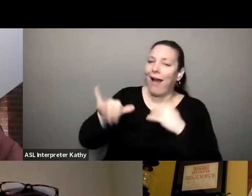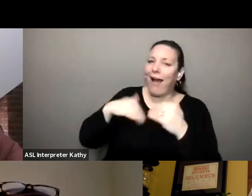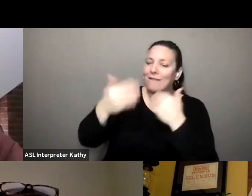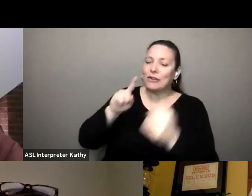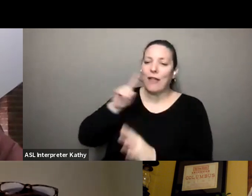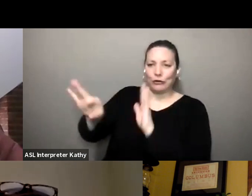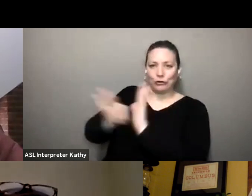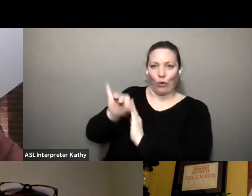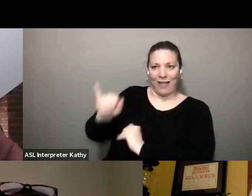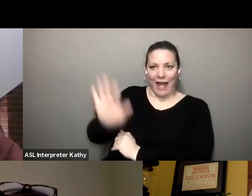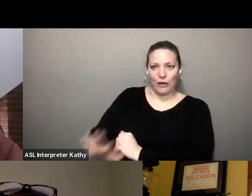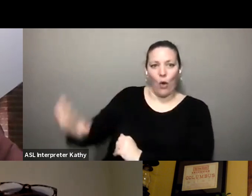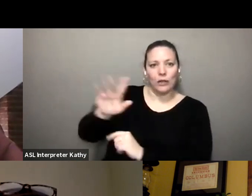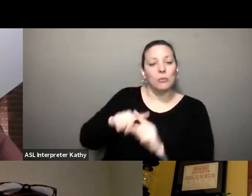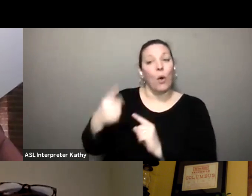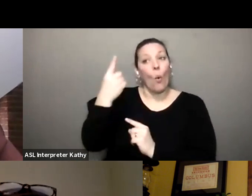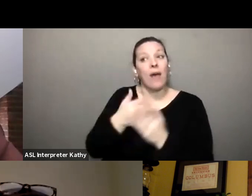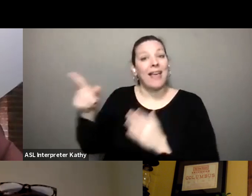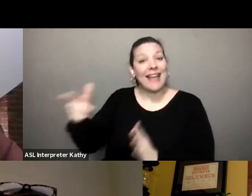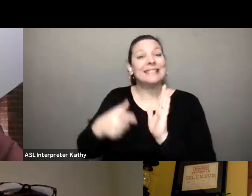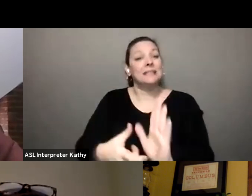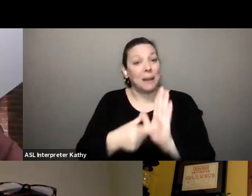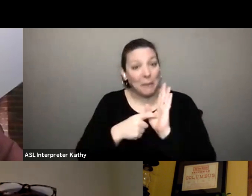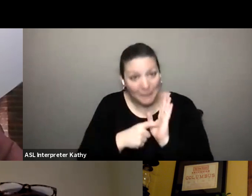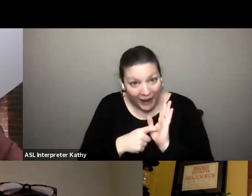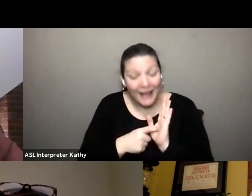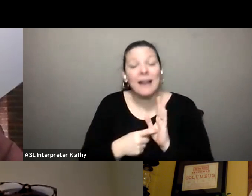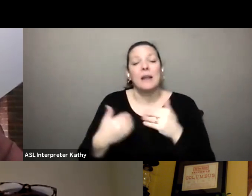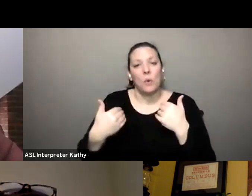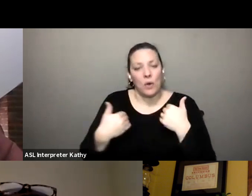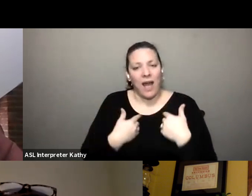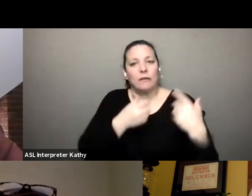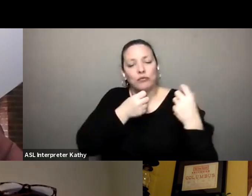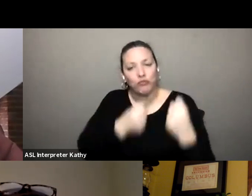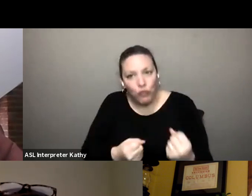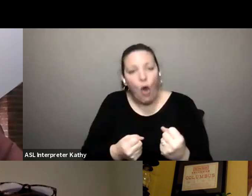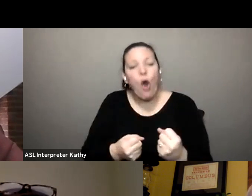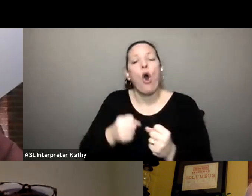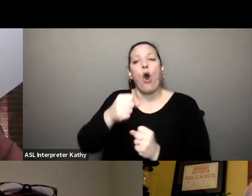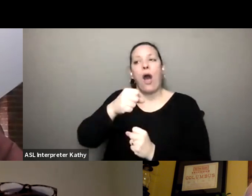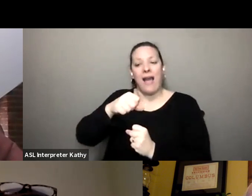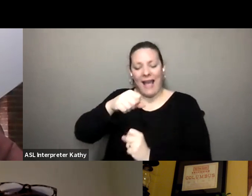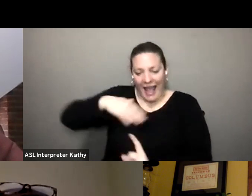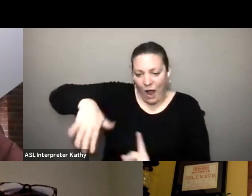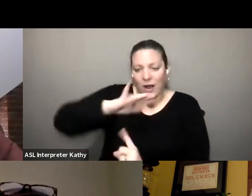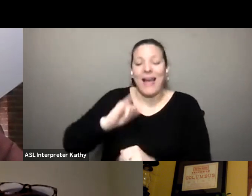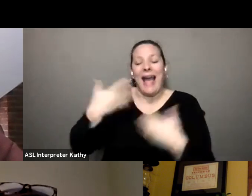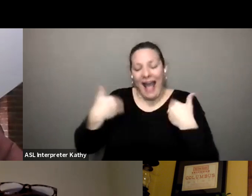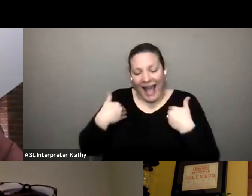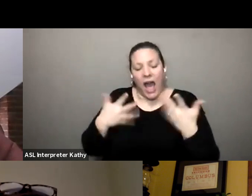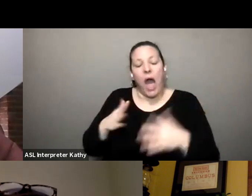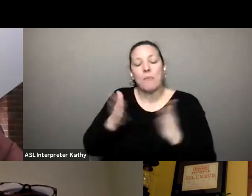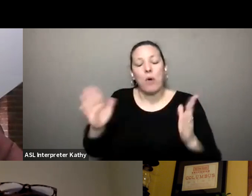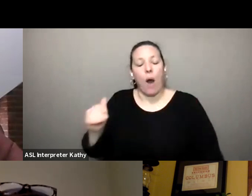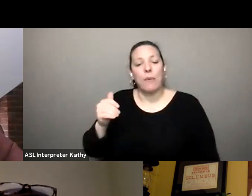they were one of the things that they demanded was a rich environment including public transit inner city